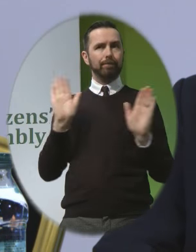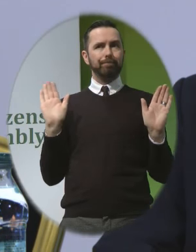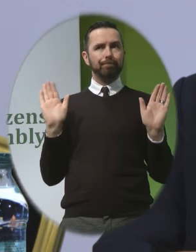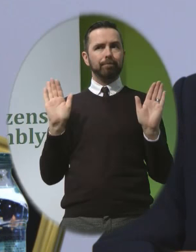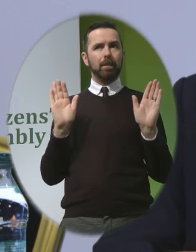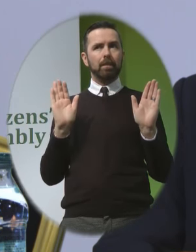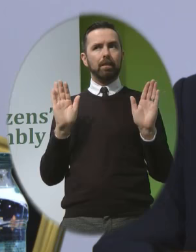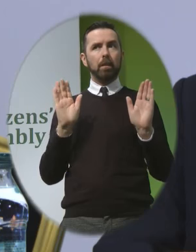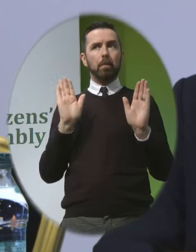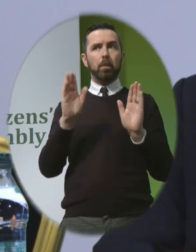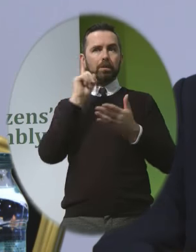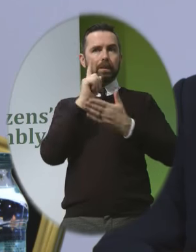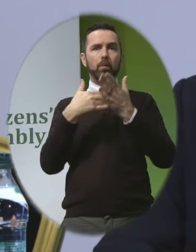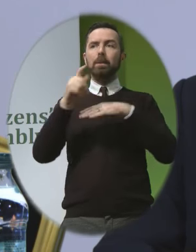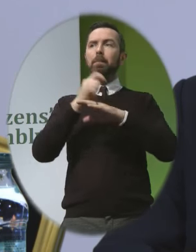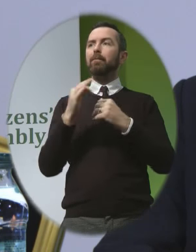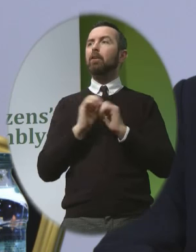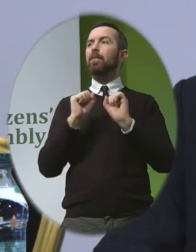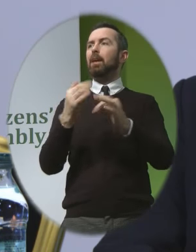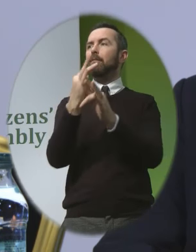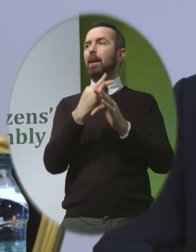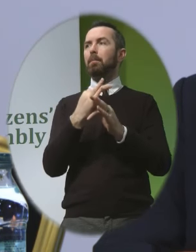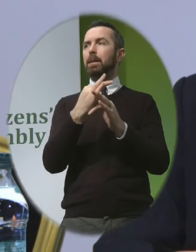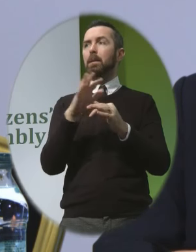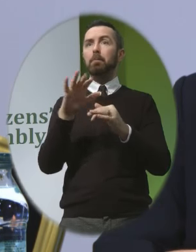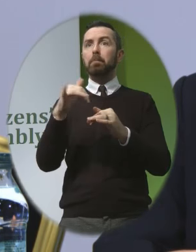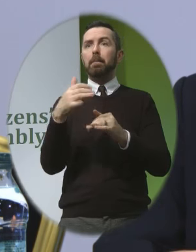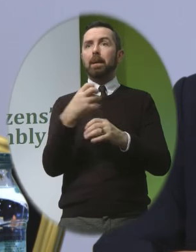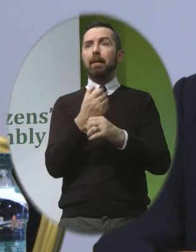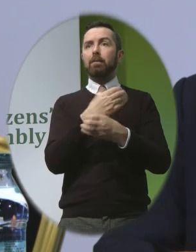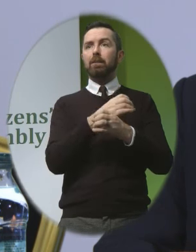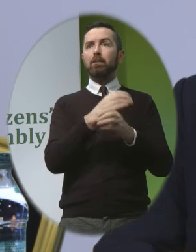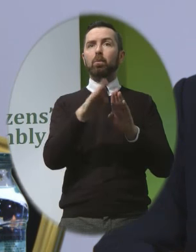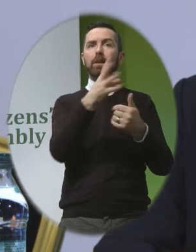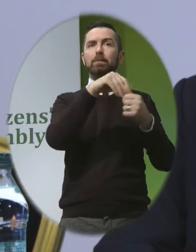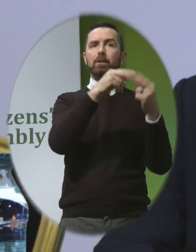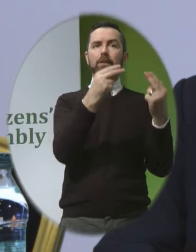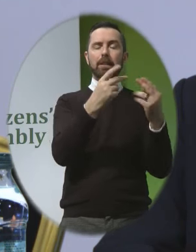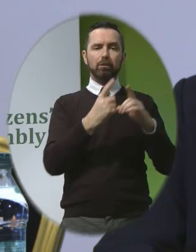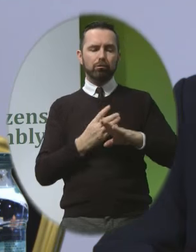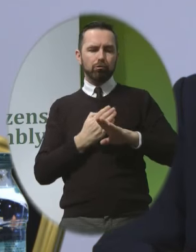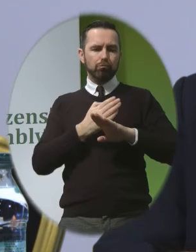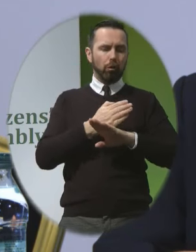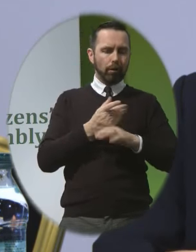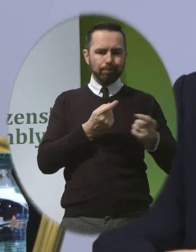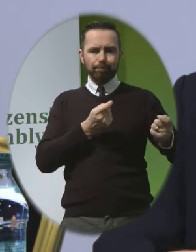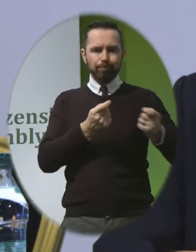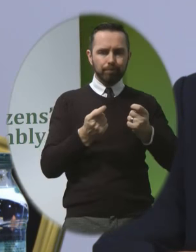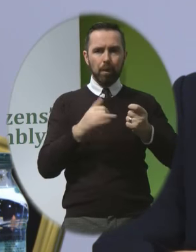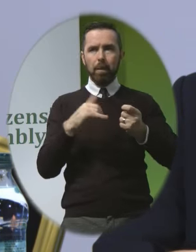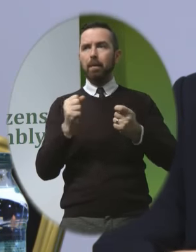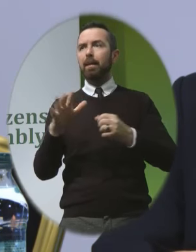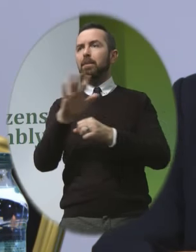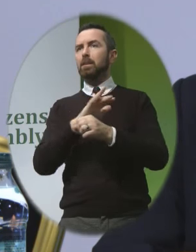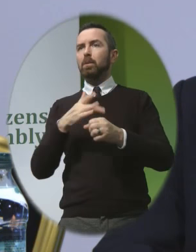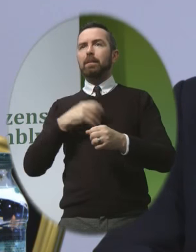for their family They may already have children who already have special needs That they're struggling to manage They may have situations where they feel That they